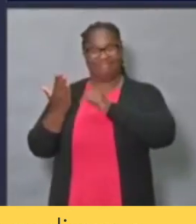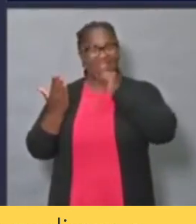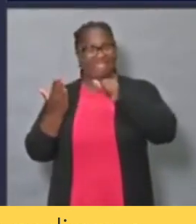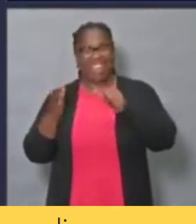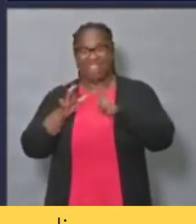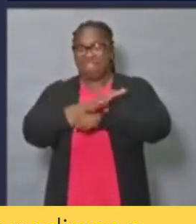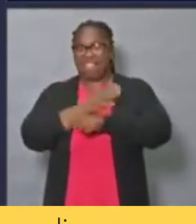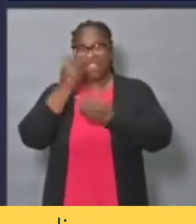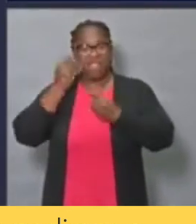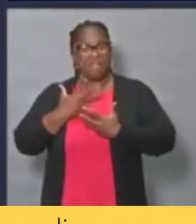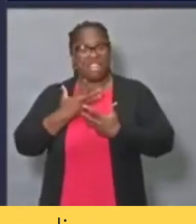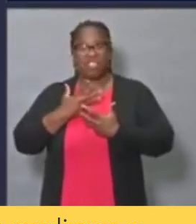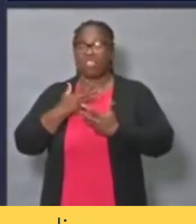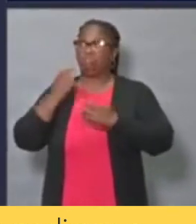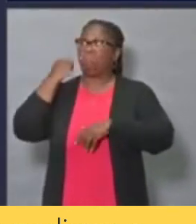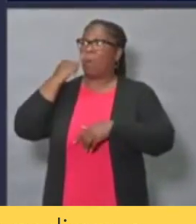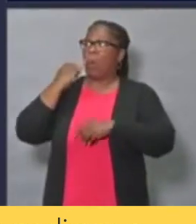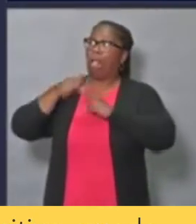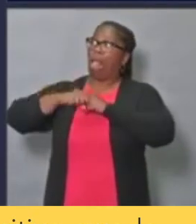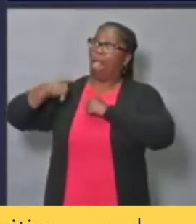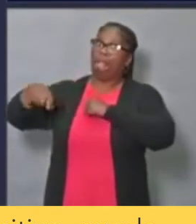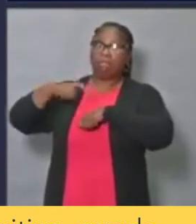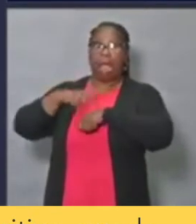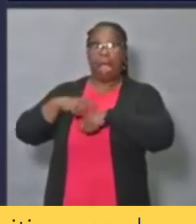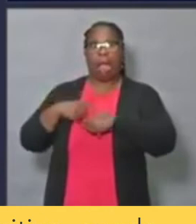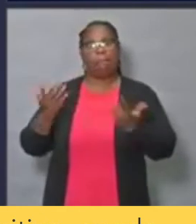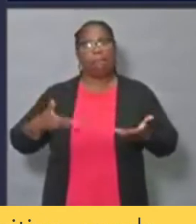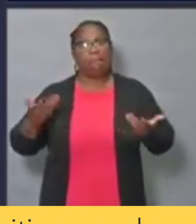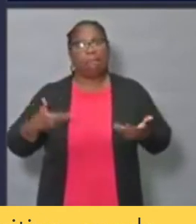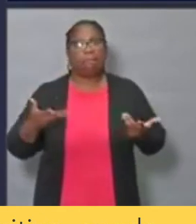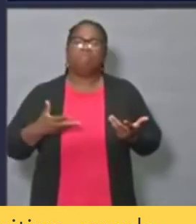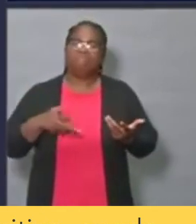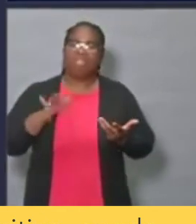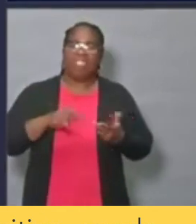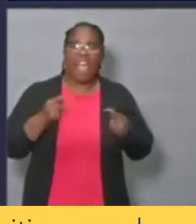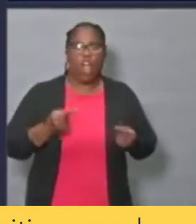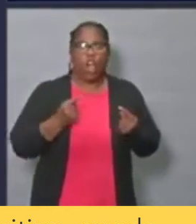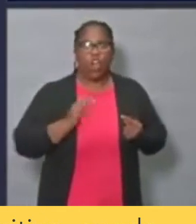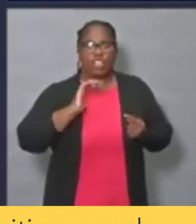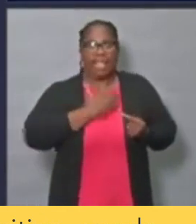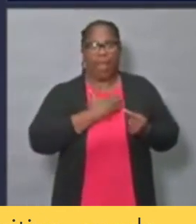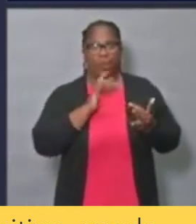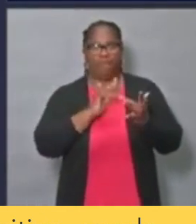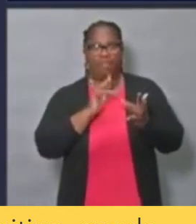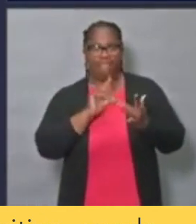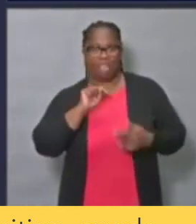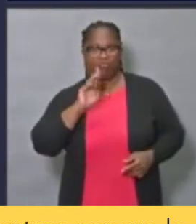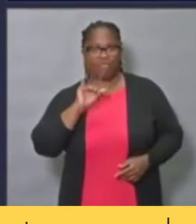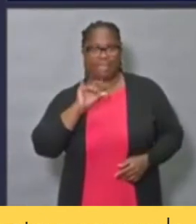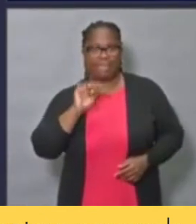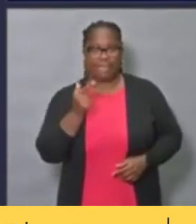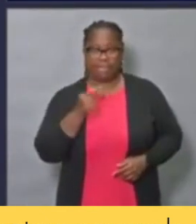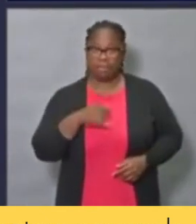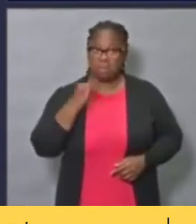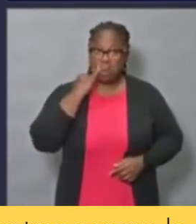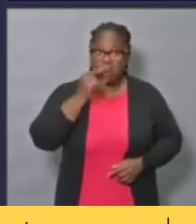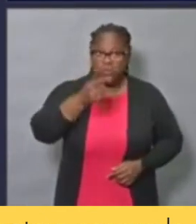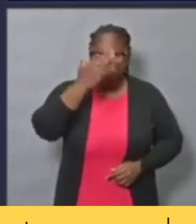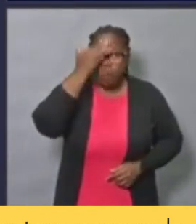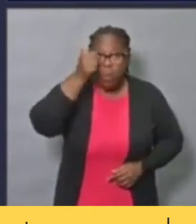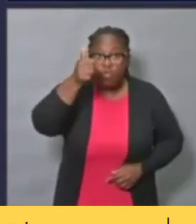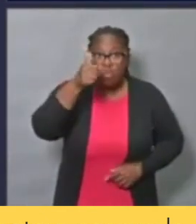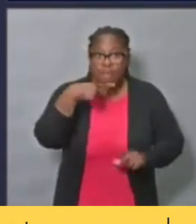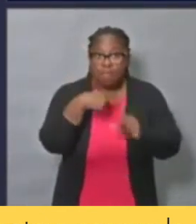an important tool, but we also ask everyone to take responsibility. If you know you're positive, you can isolate,